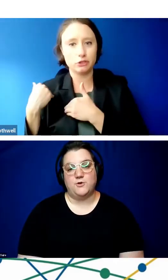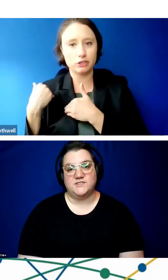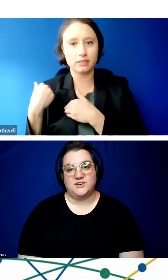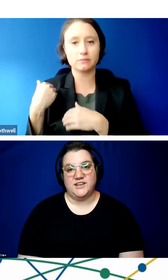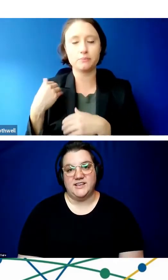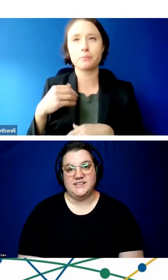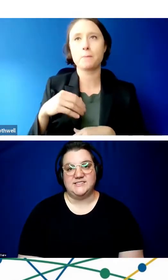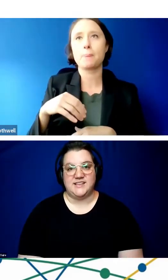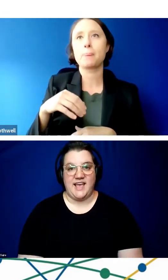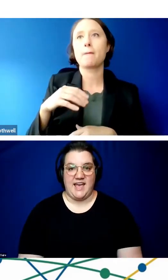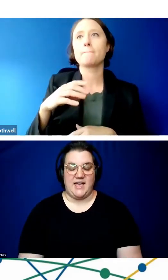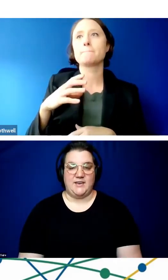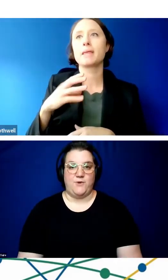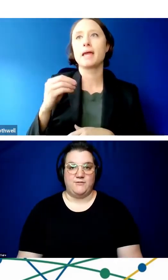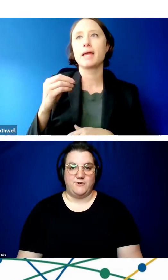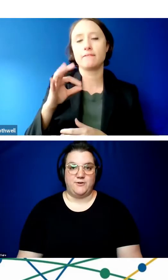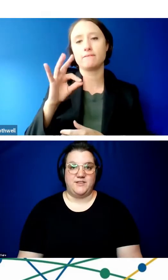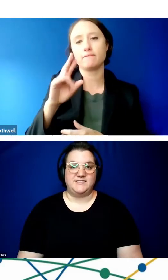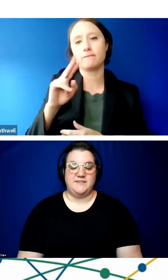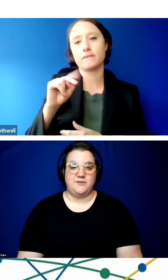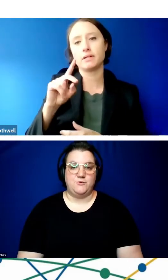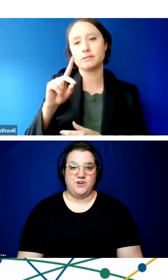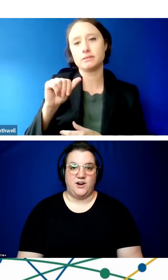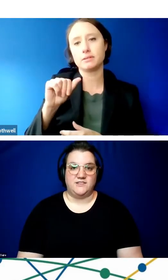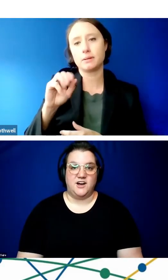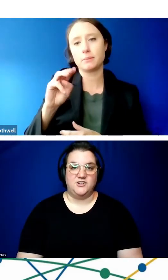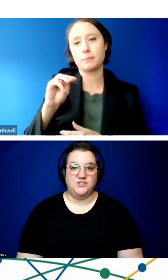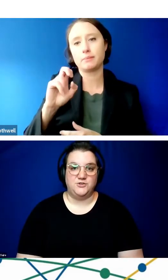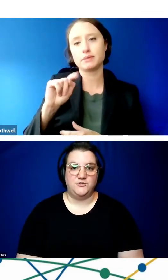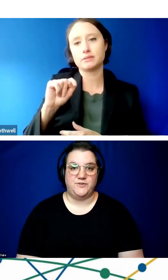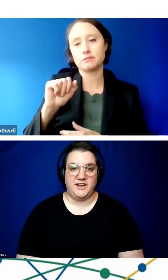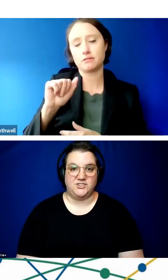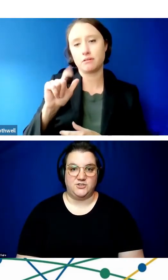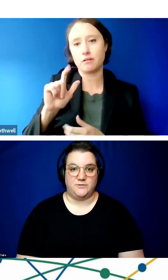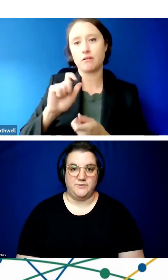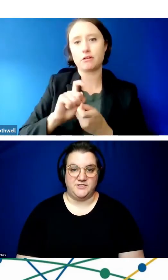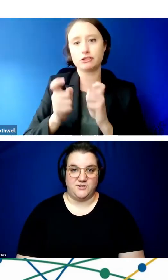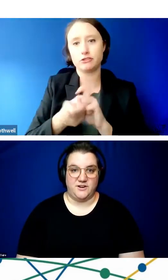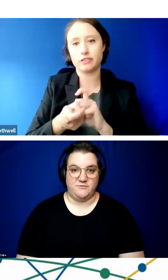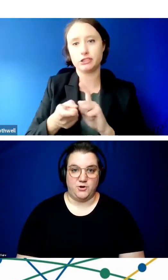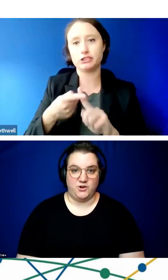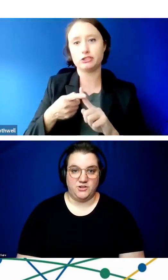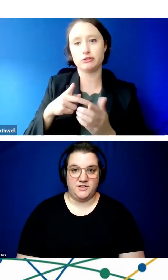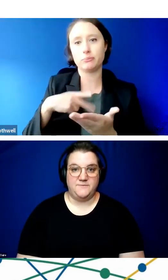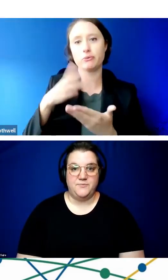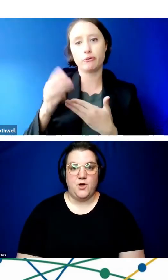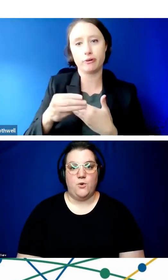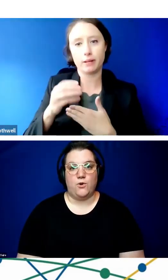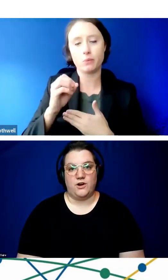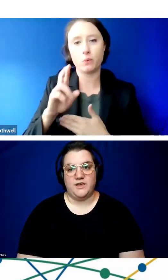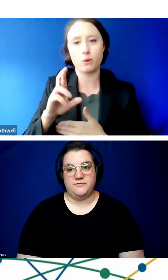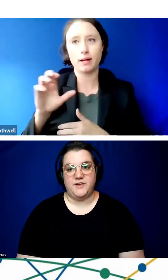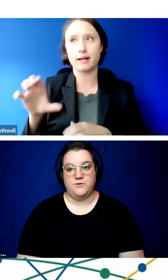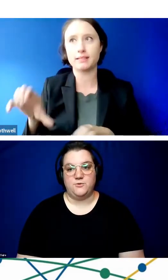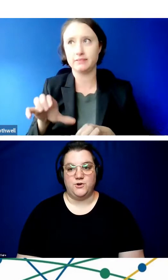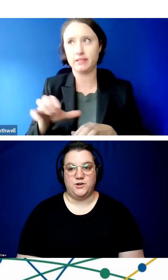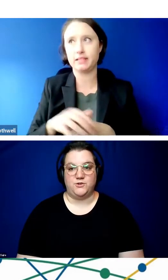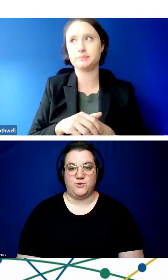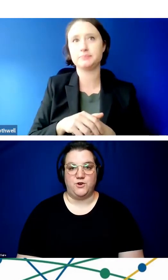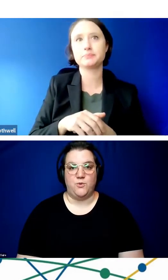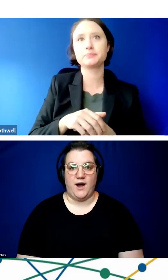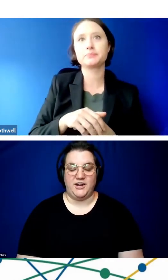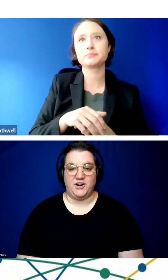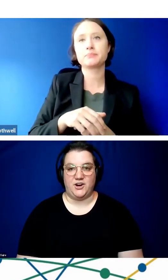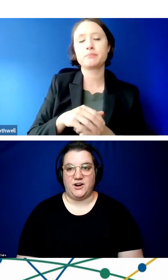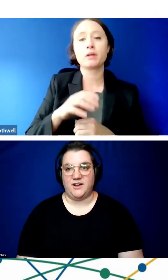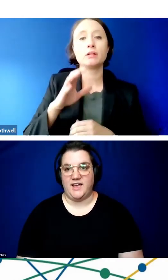Of course, there is a waiver for this if it would cause undue financial or administrative burden, or if it would